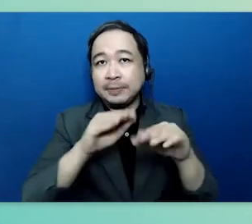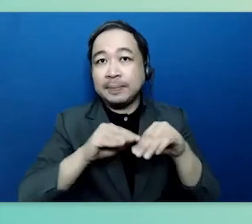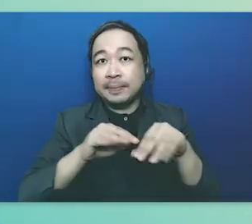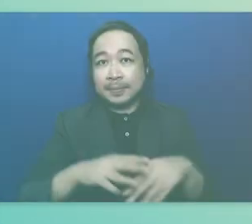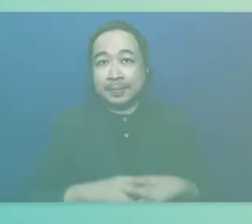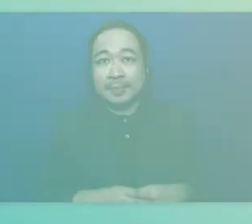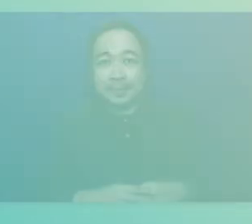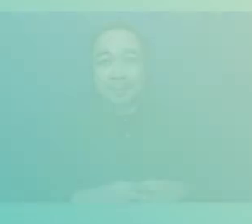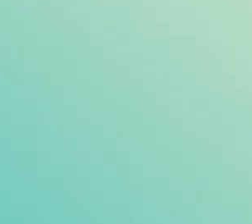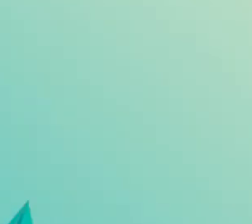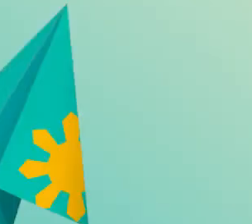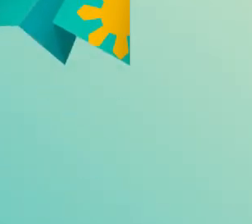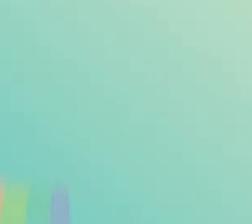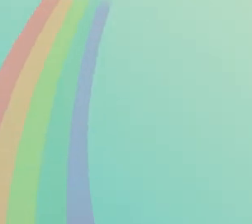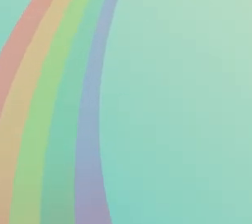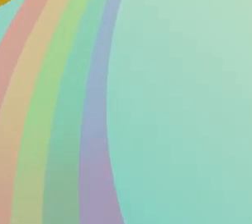pandemic